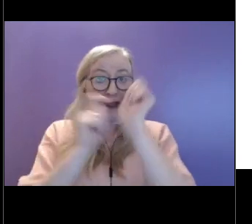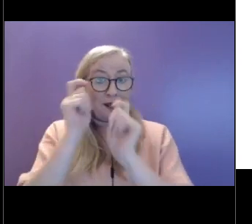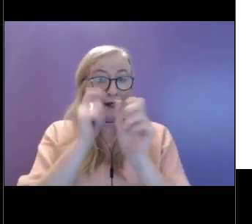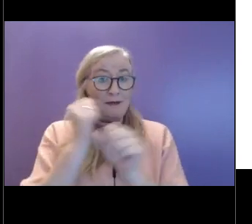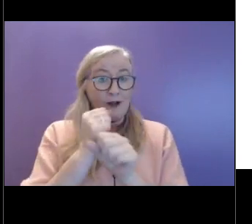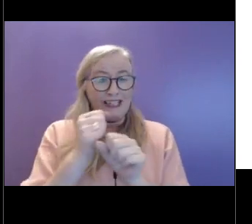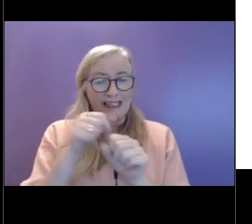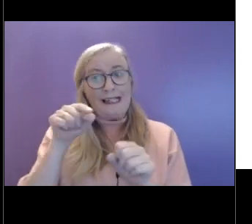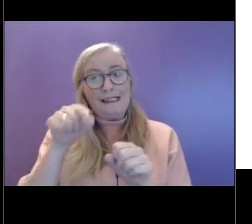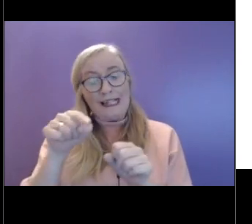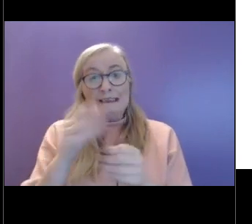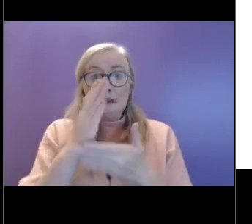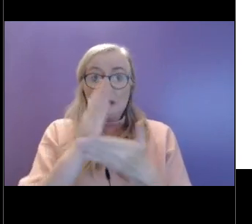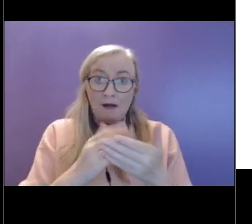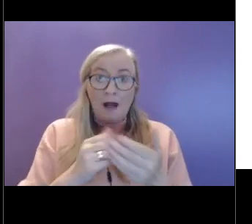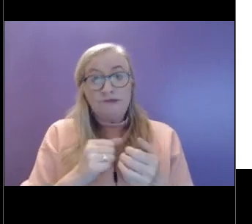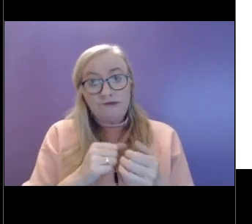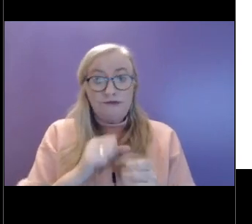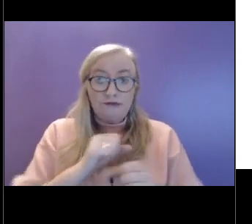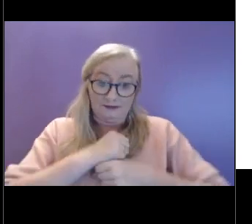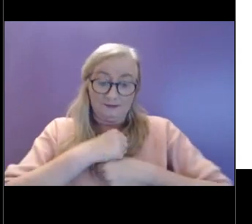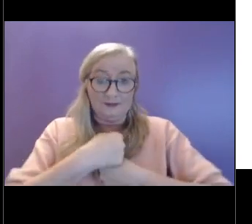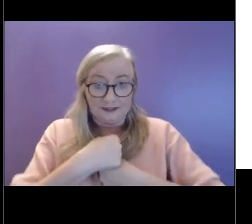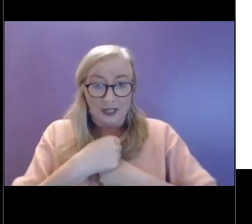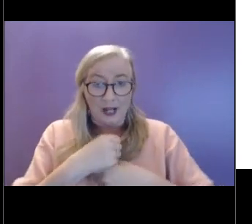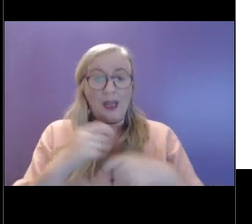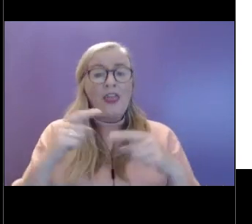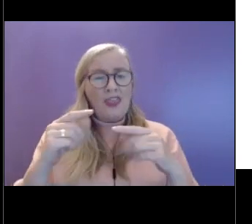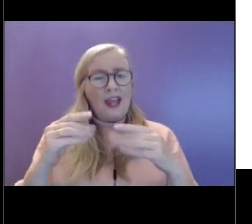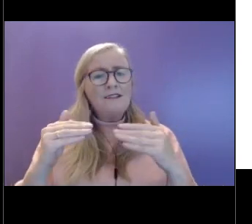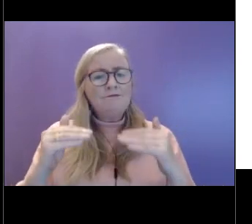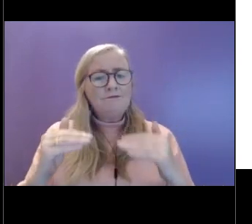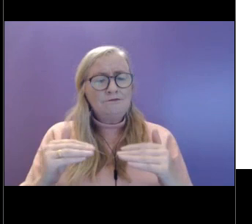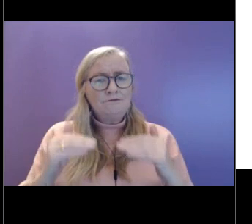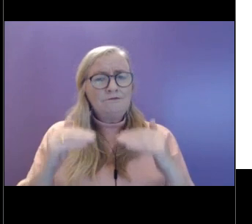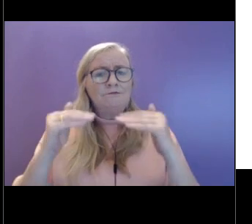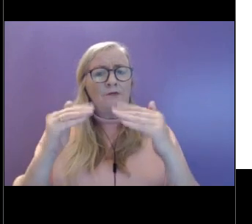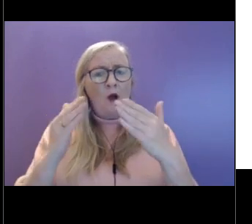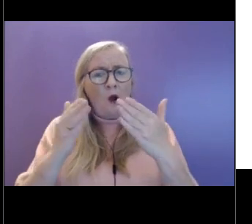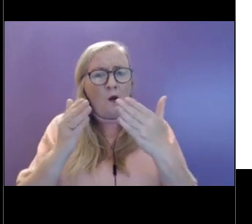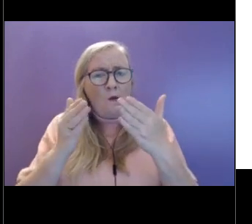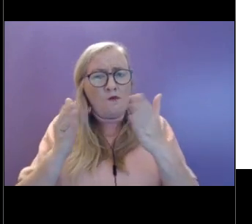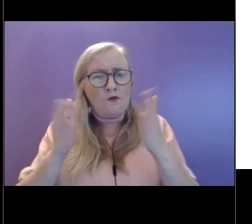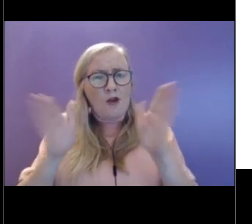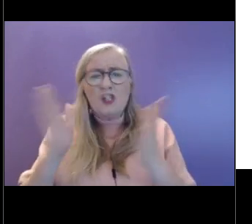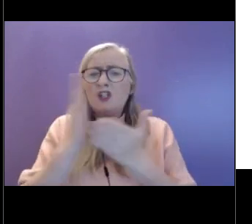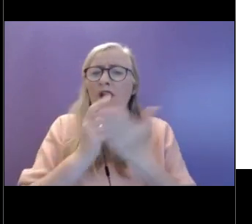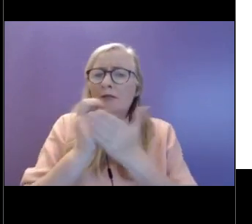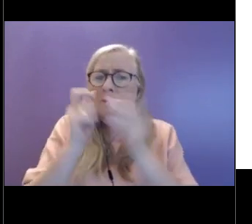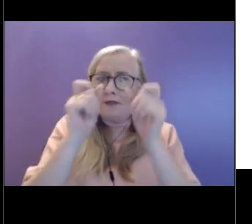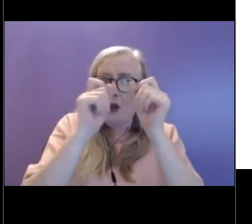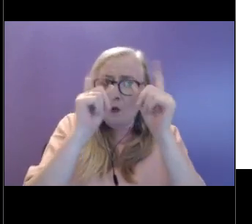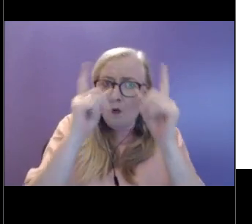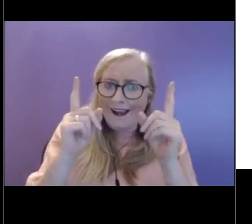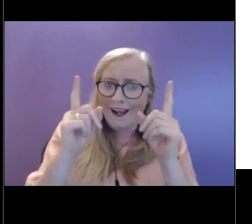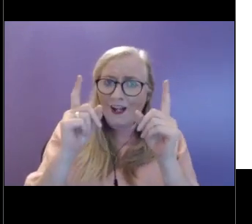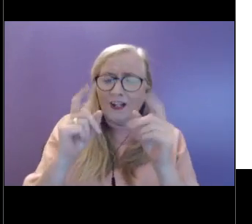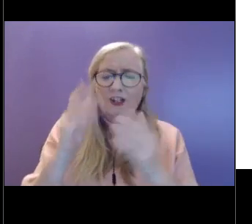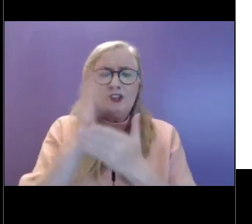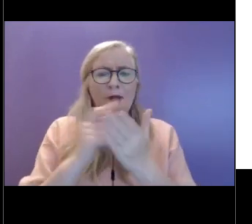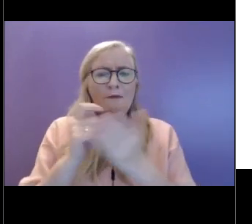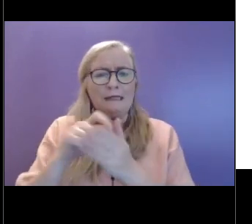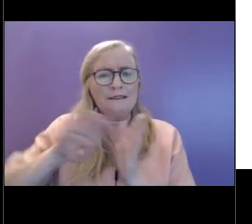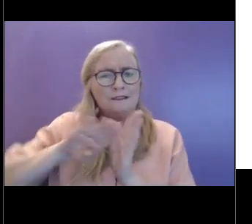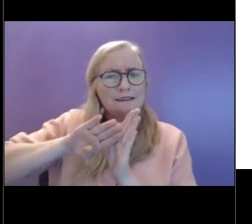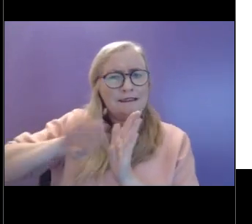might stress us out. But there's a broader level as well that sometimes we're aware of and other times we kind of push it to the back of our minds.